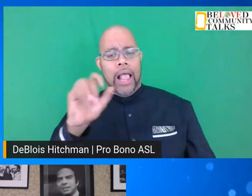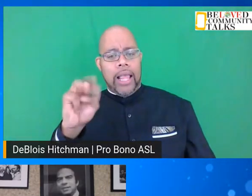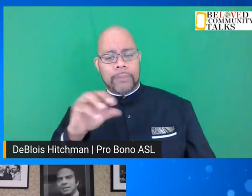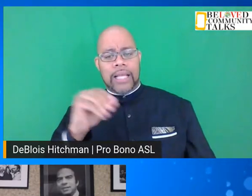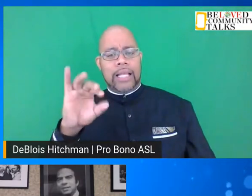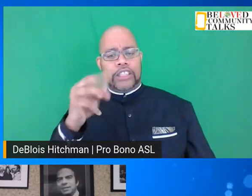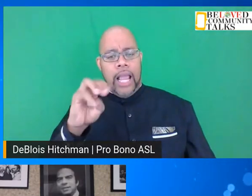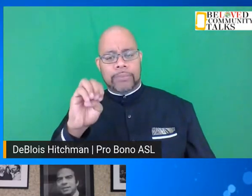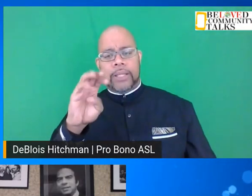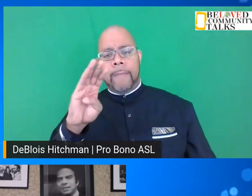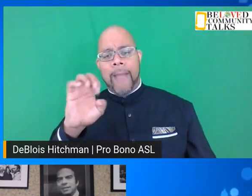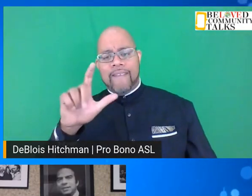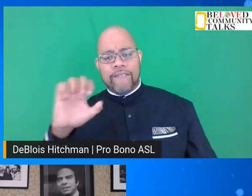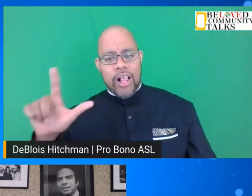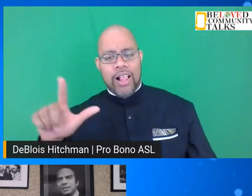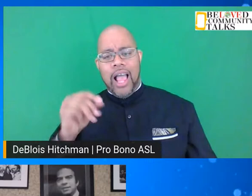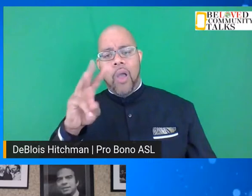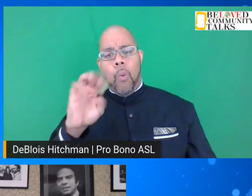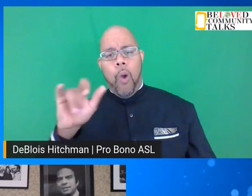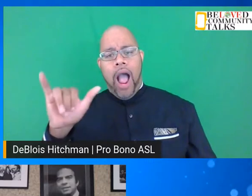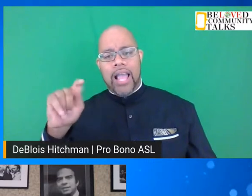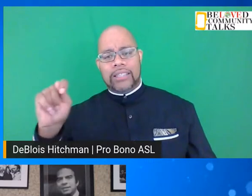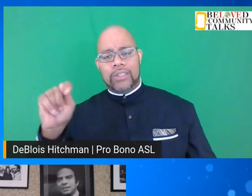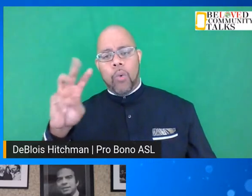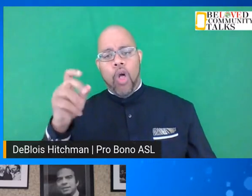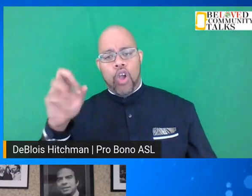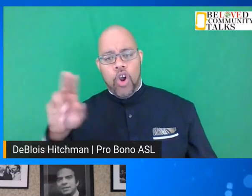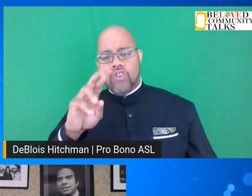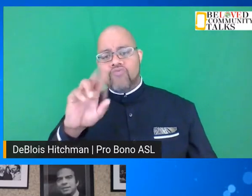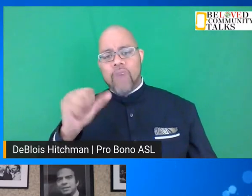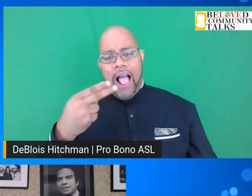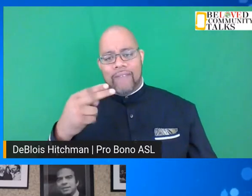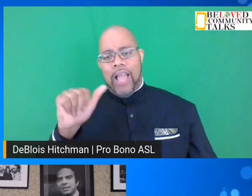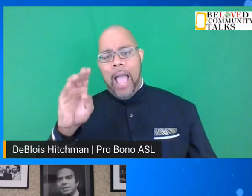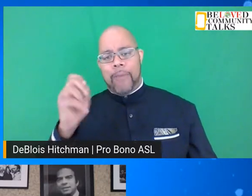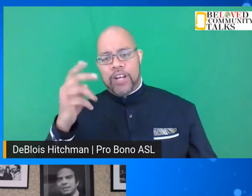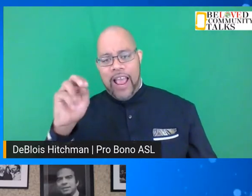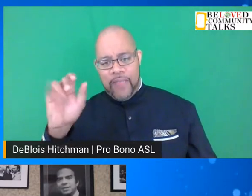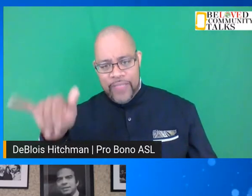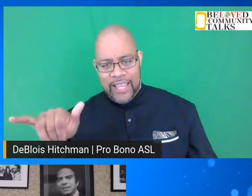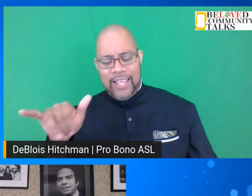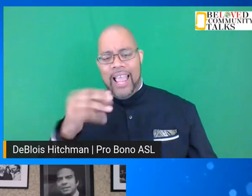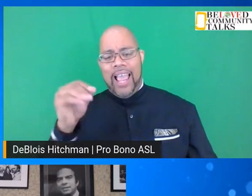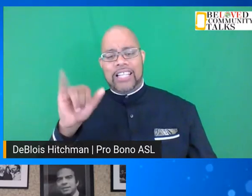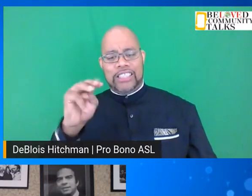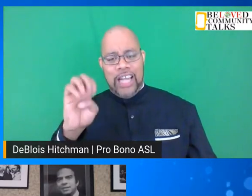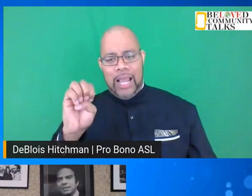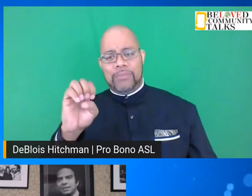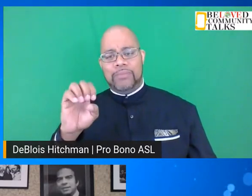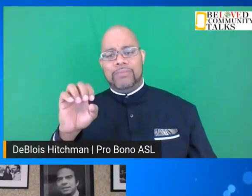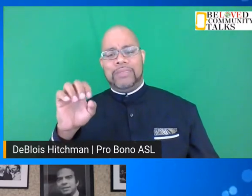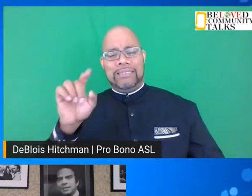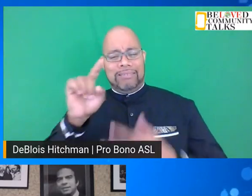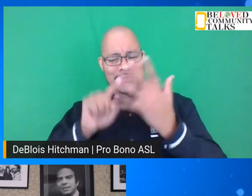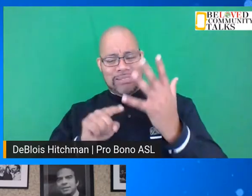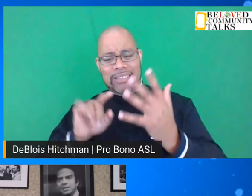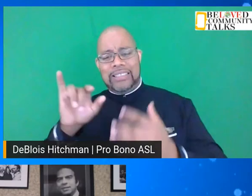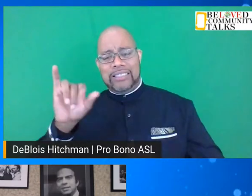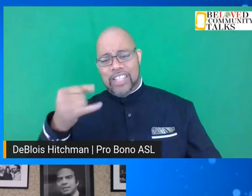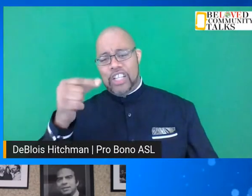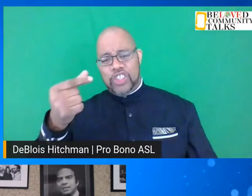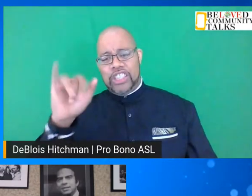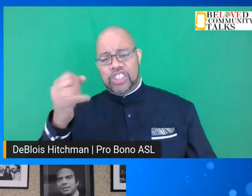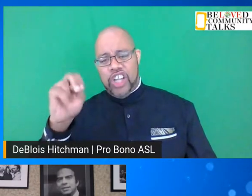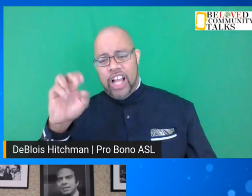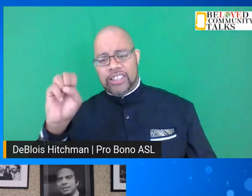Bevel and Wyatt Walker and Ralph Abernathy and, I mean, James Orange and J.T. Johnson.